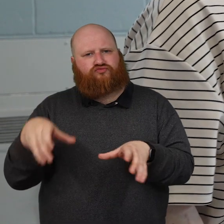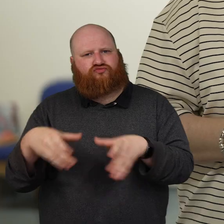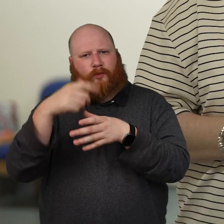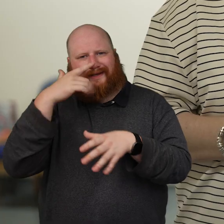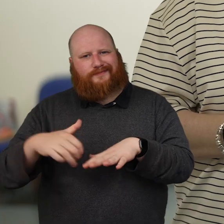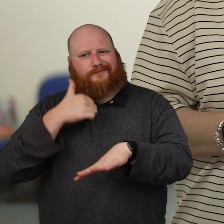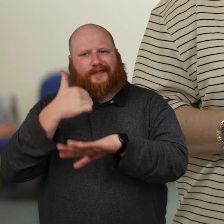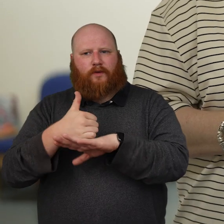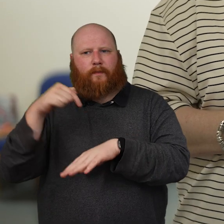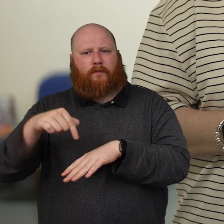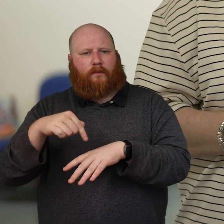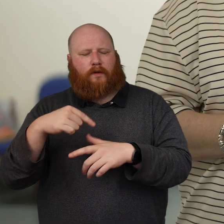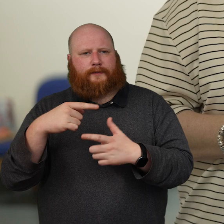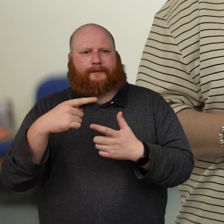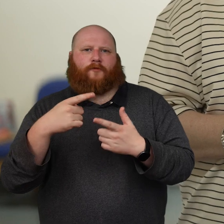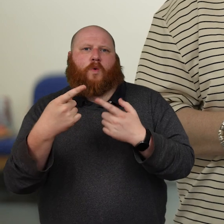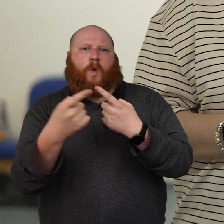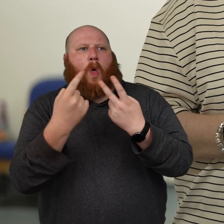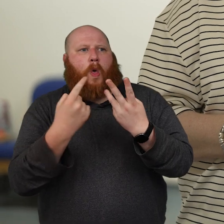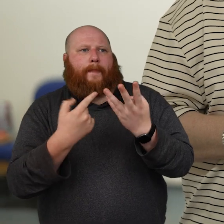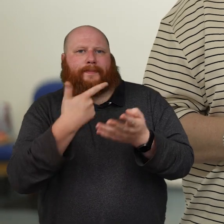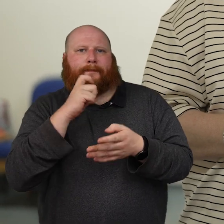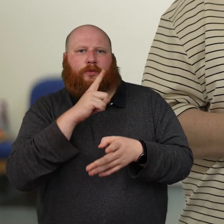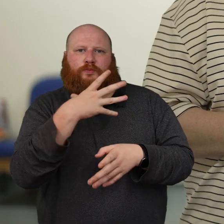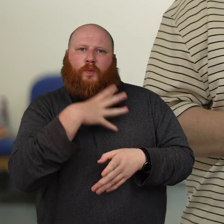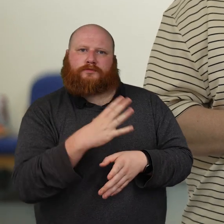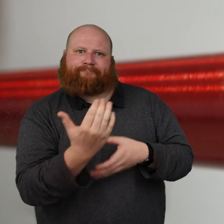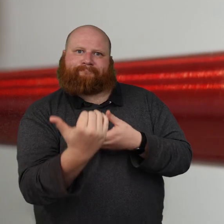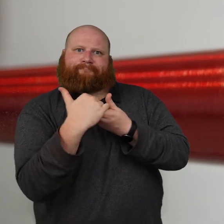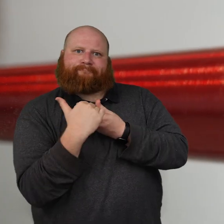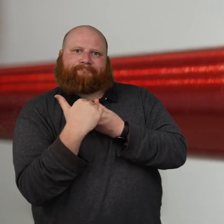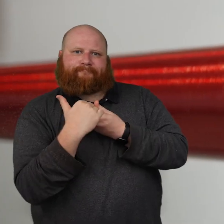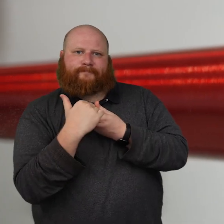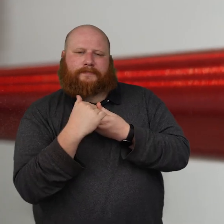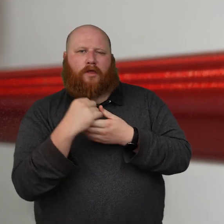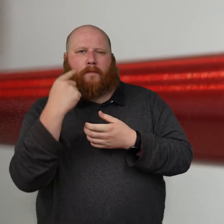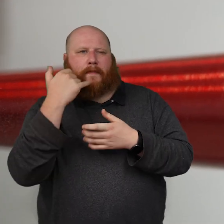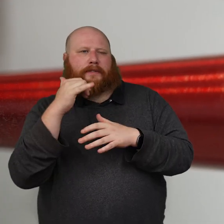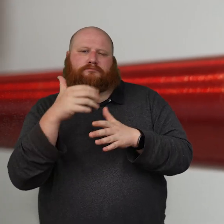and that's where we came up with the idea that let's help a team to play blind baseball here in Blackburn.